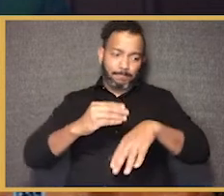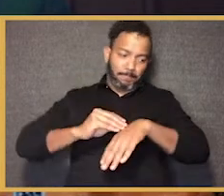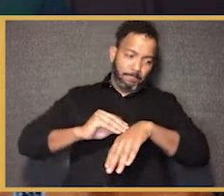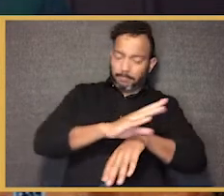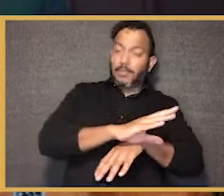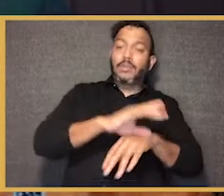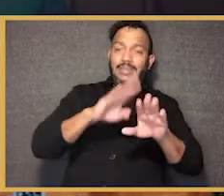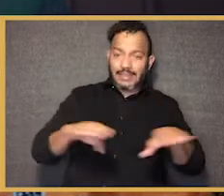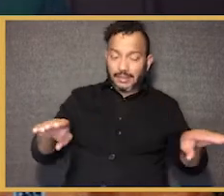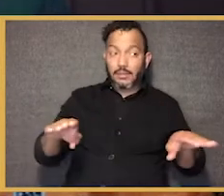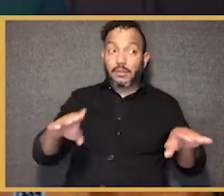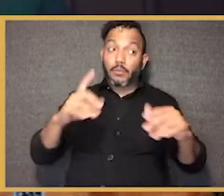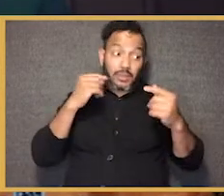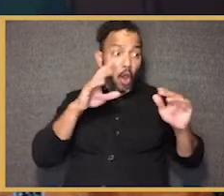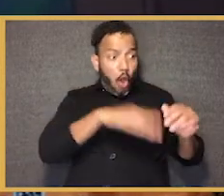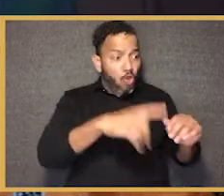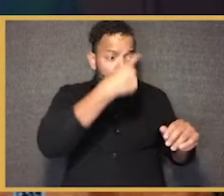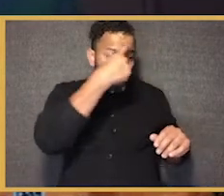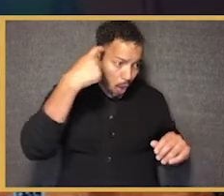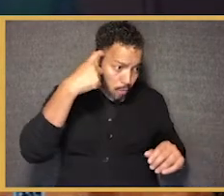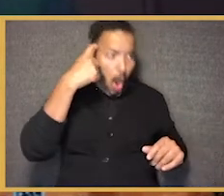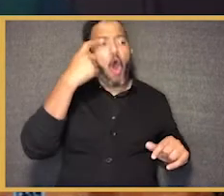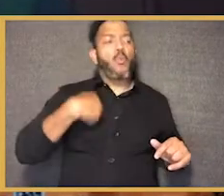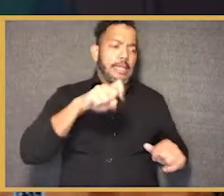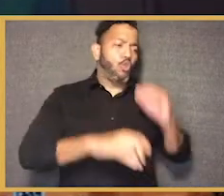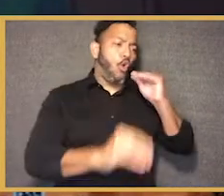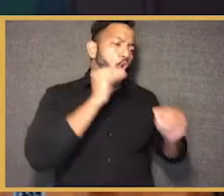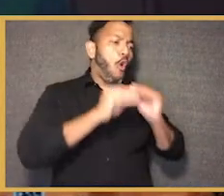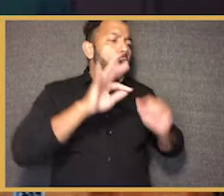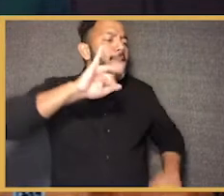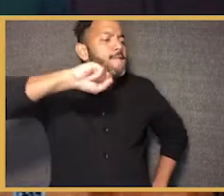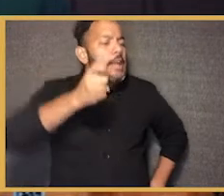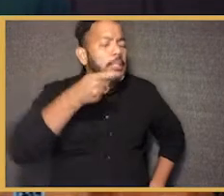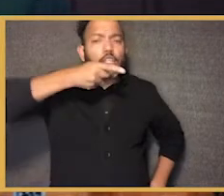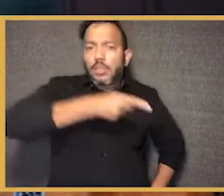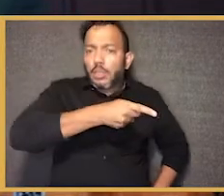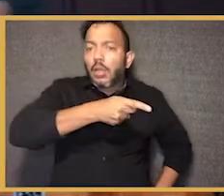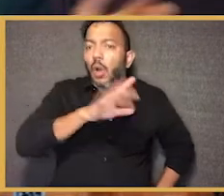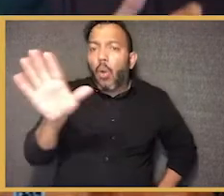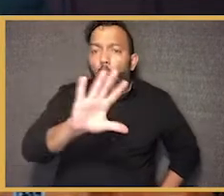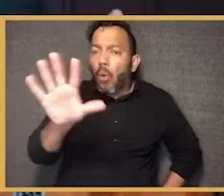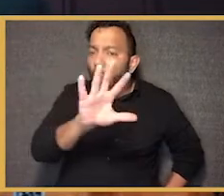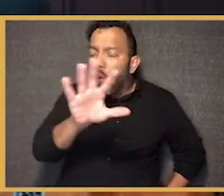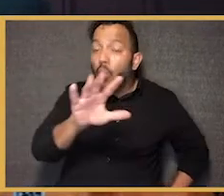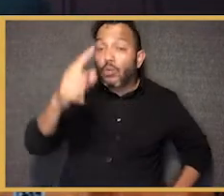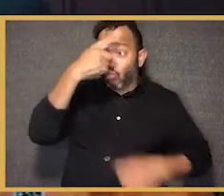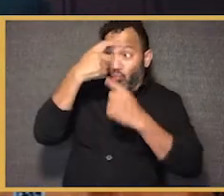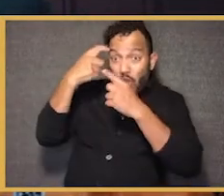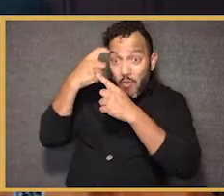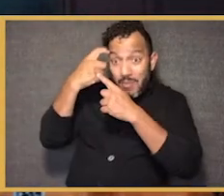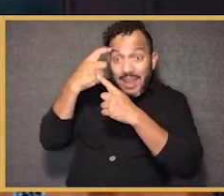and arguing for fixing kids, as opposed to making arguments about fixing